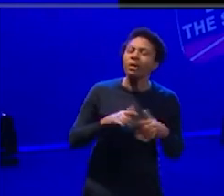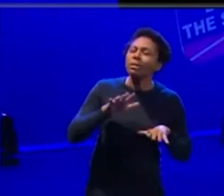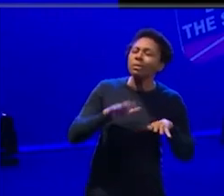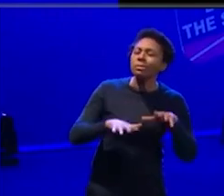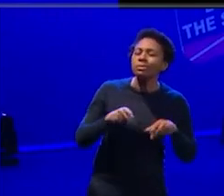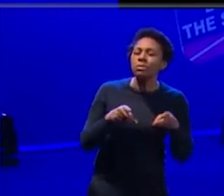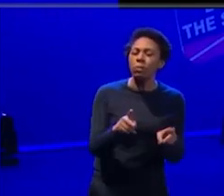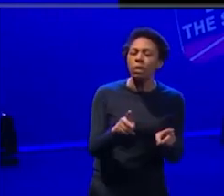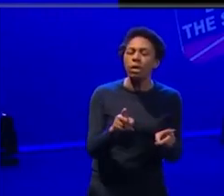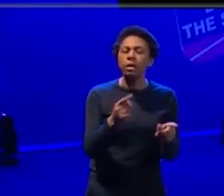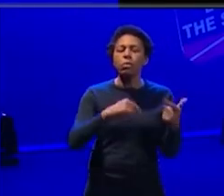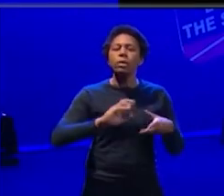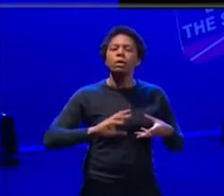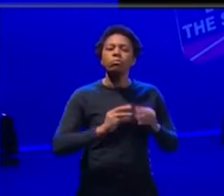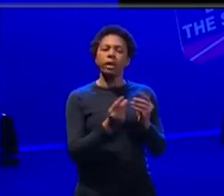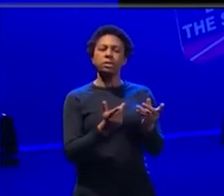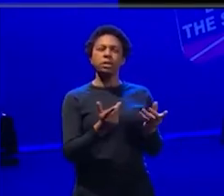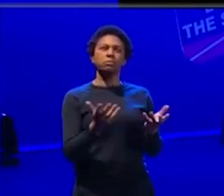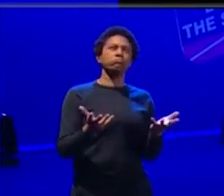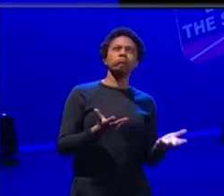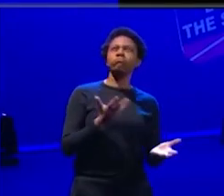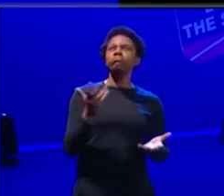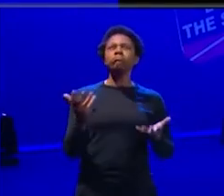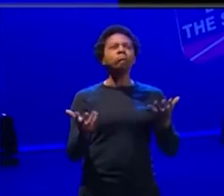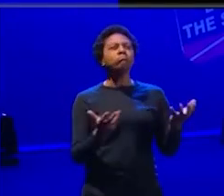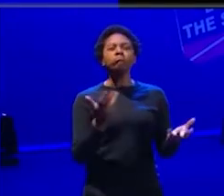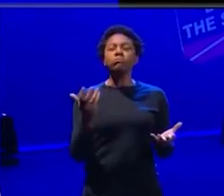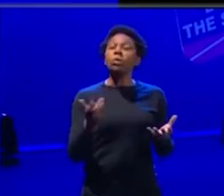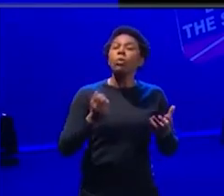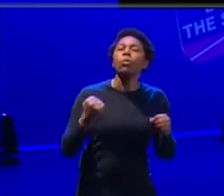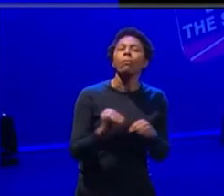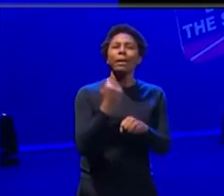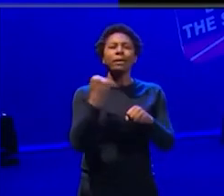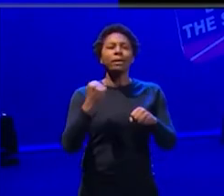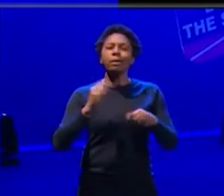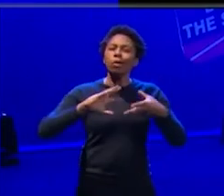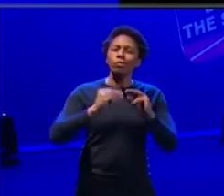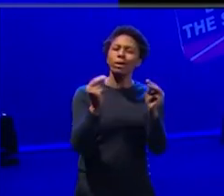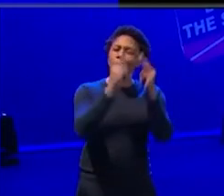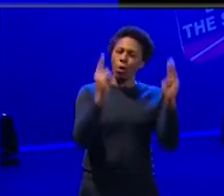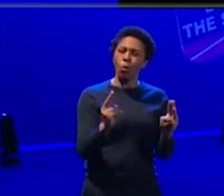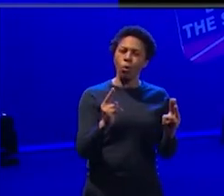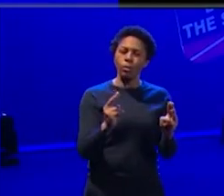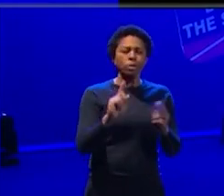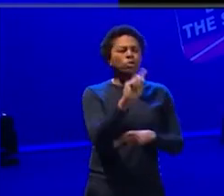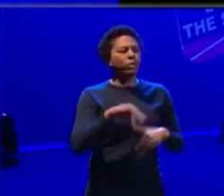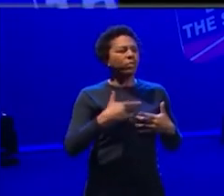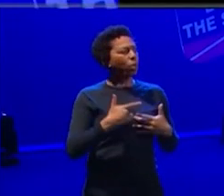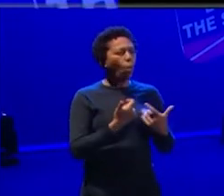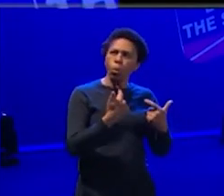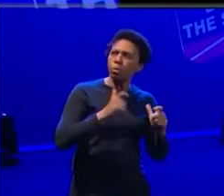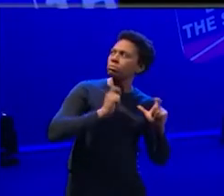those ongoing, it's, it's kind of creating a, um, it's making a creative home for people that they don't need to leave.